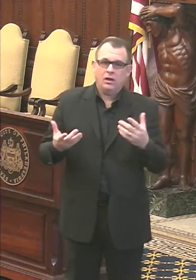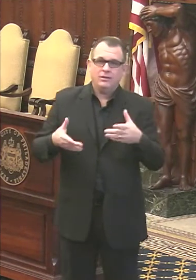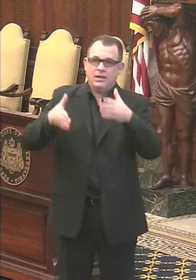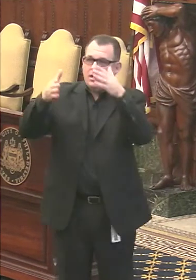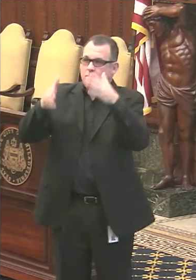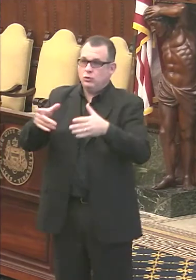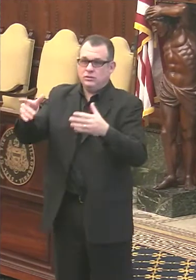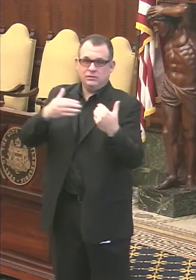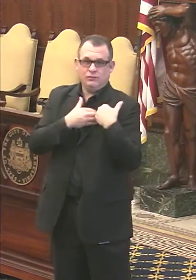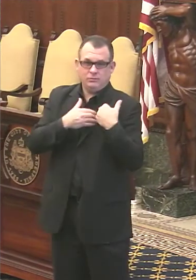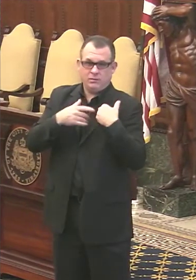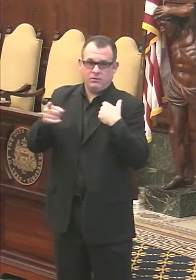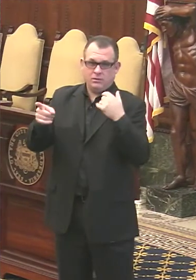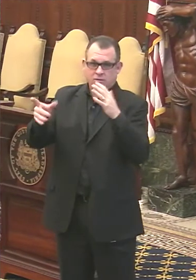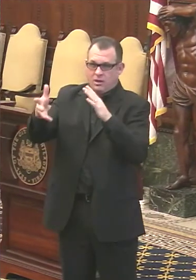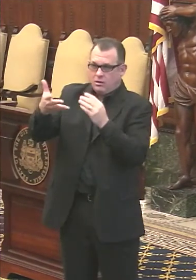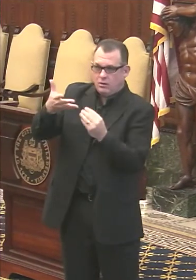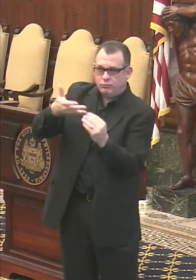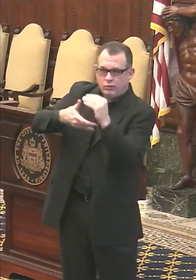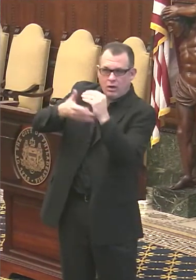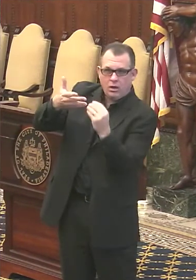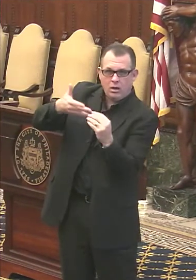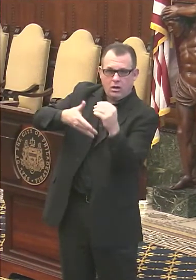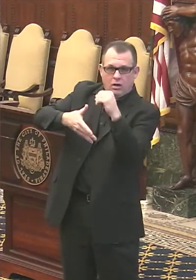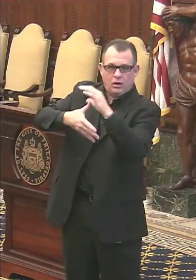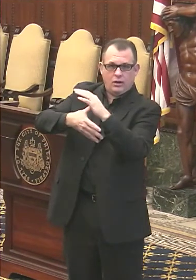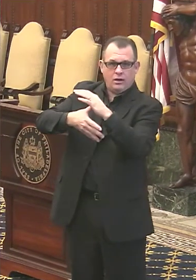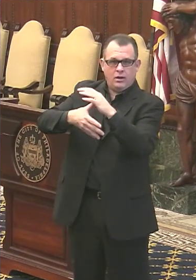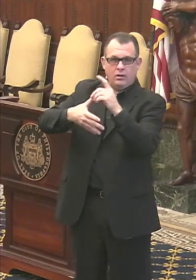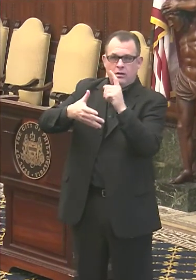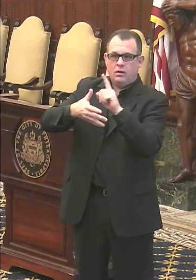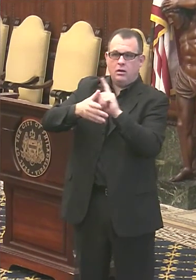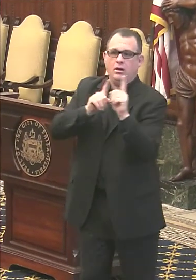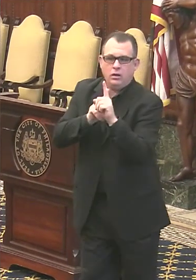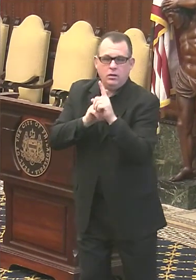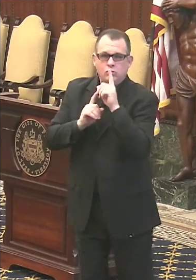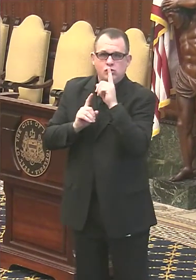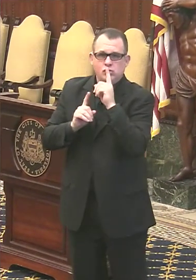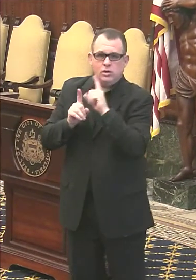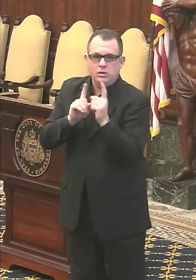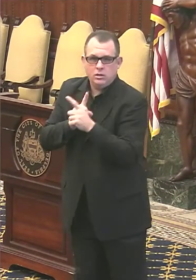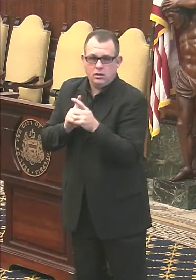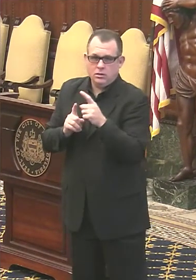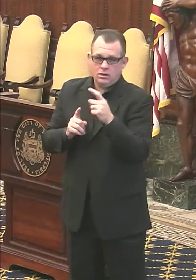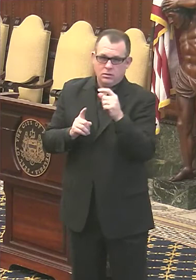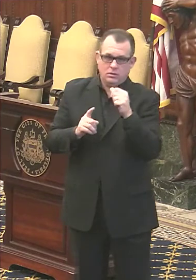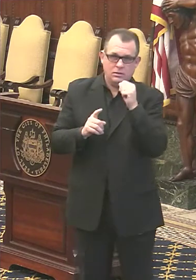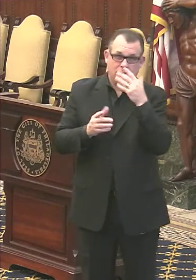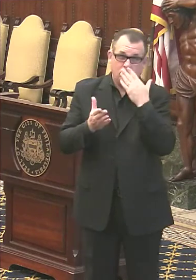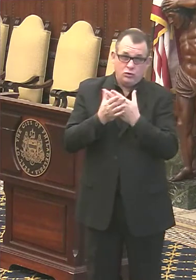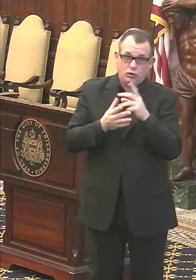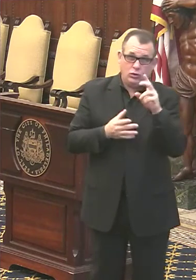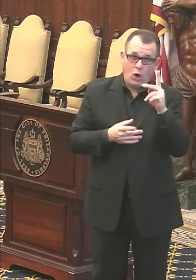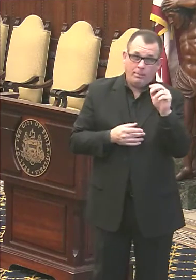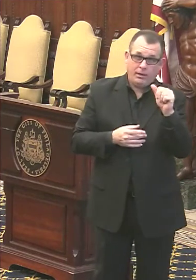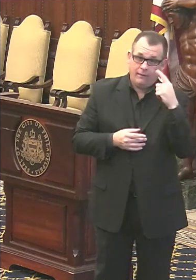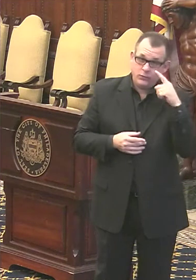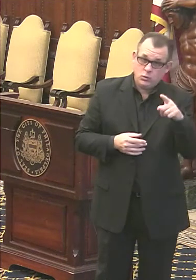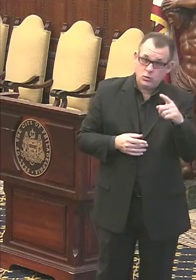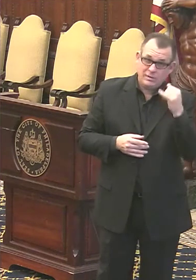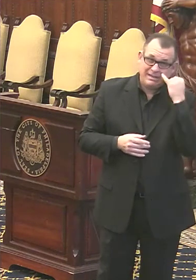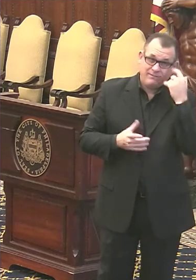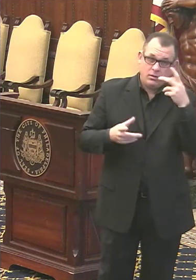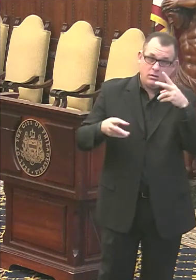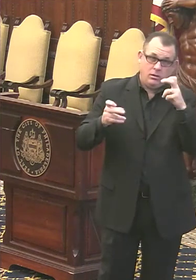the line or not, uh, and that's not good karma for you. Uh, and if you're taking a vaccine away from a 75 year old person or a person who has existing illnesses,